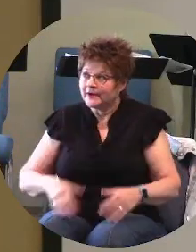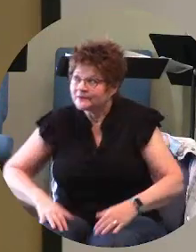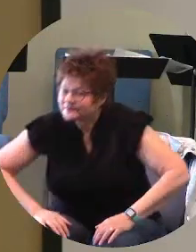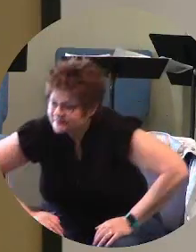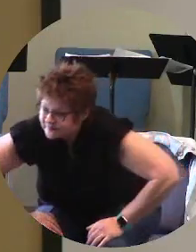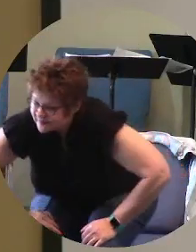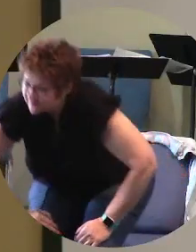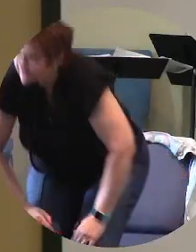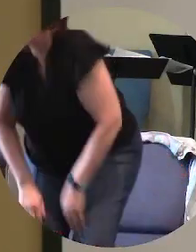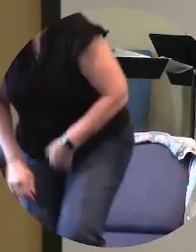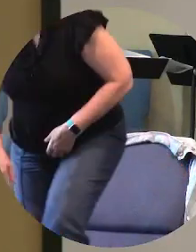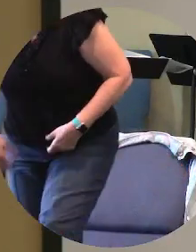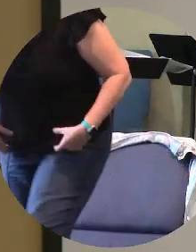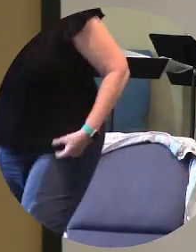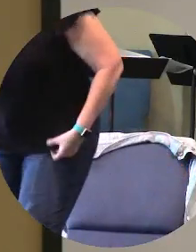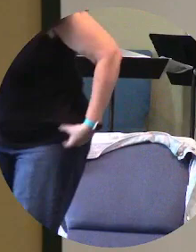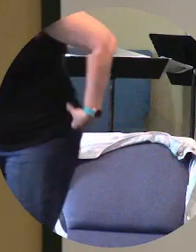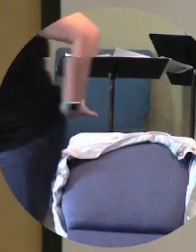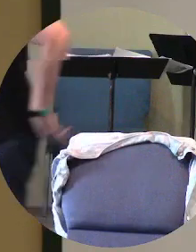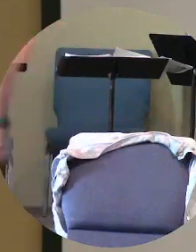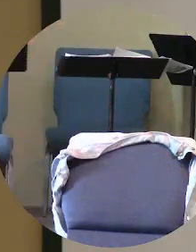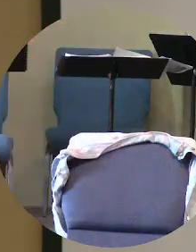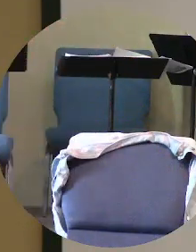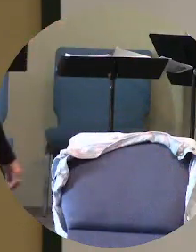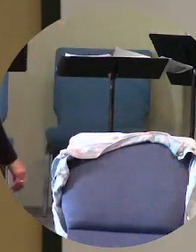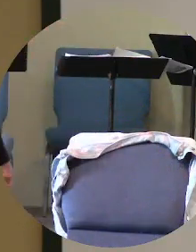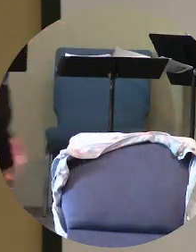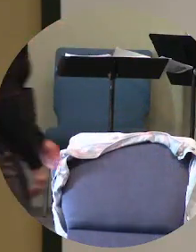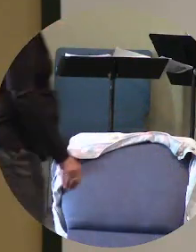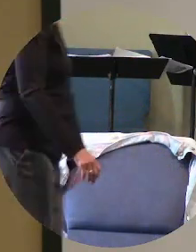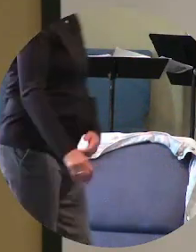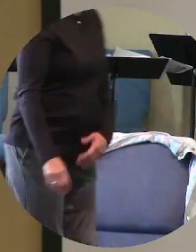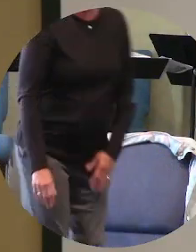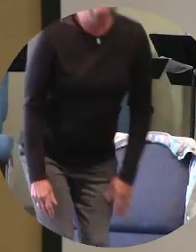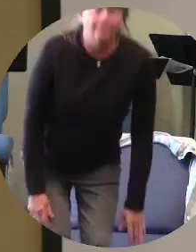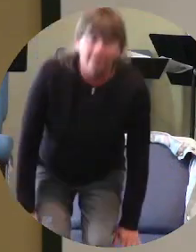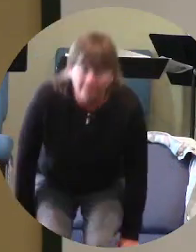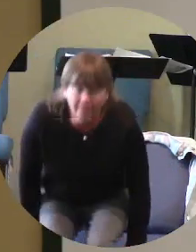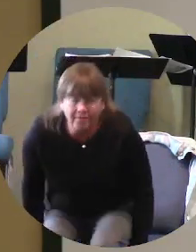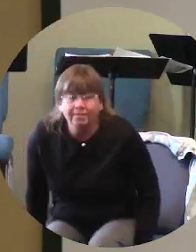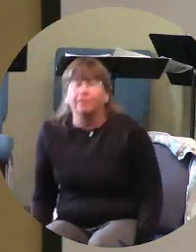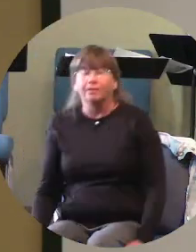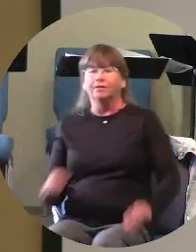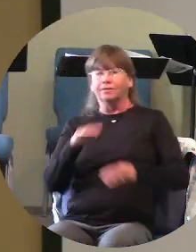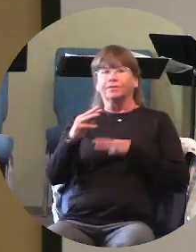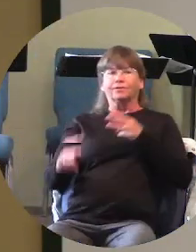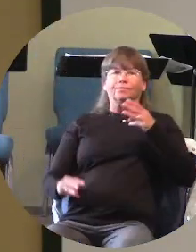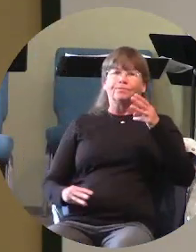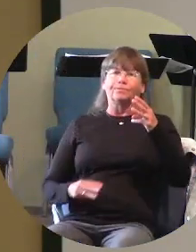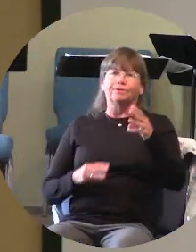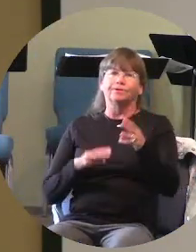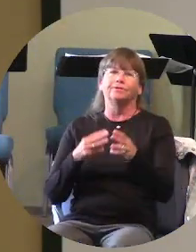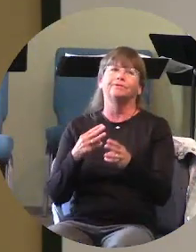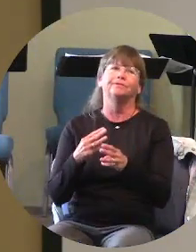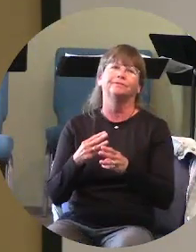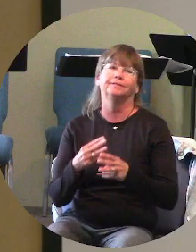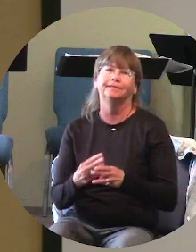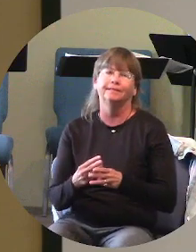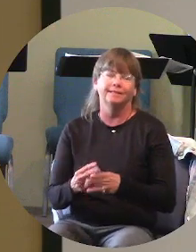with our fears even as his children because the world gets the best of us our fears get the best of us